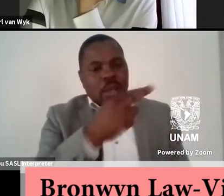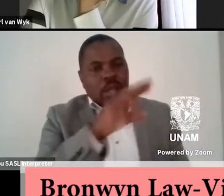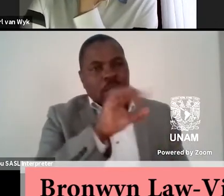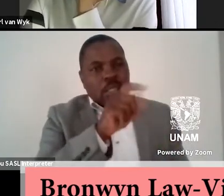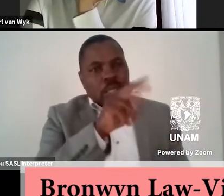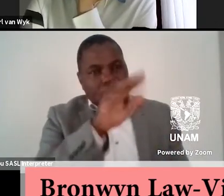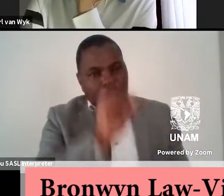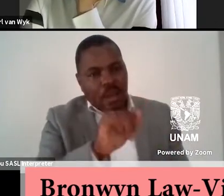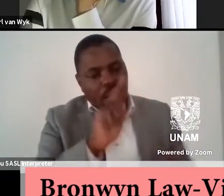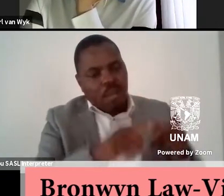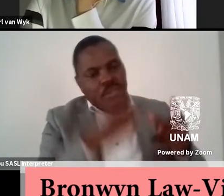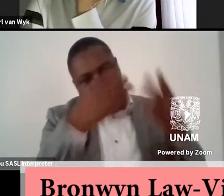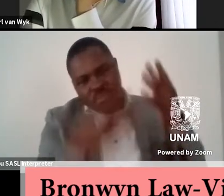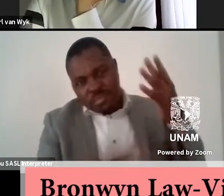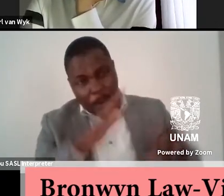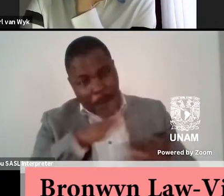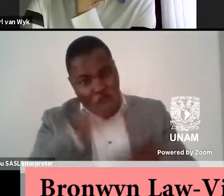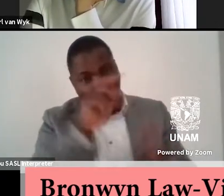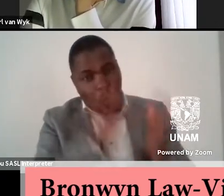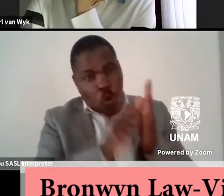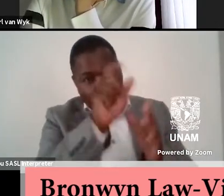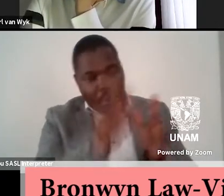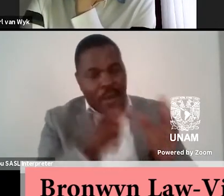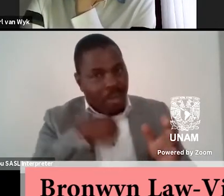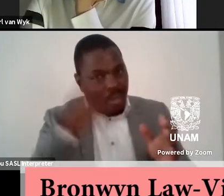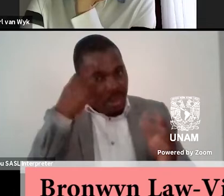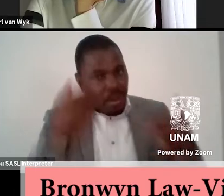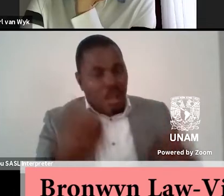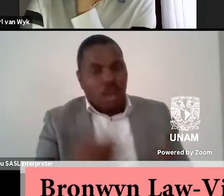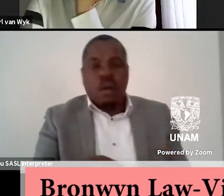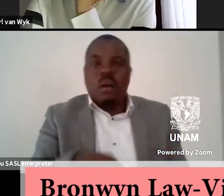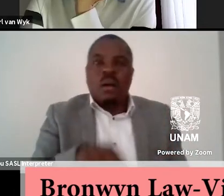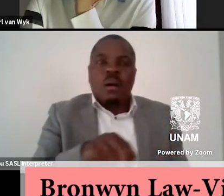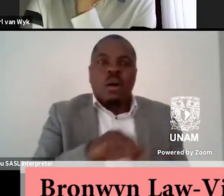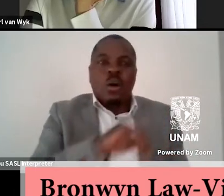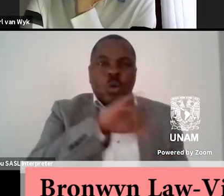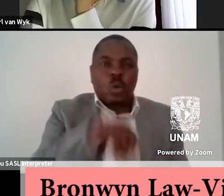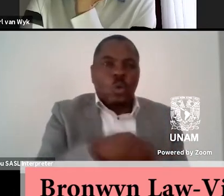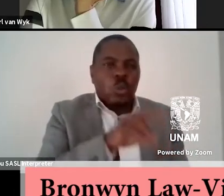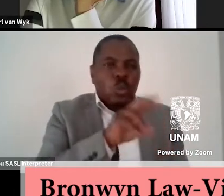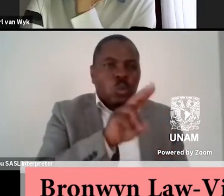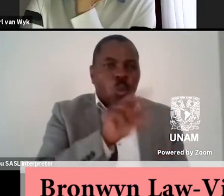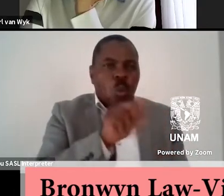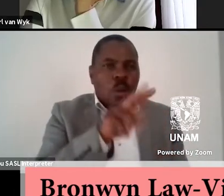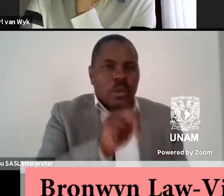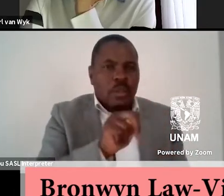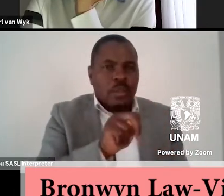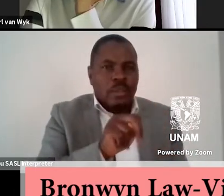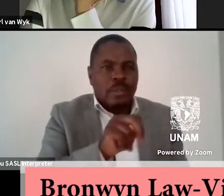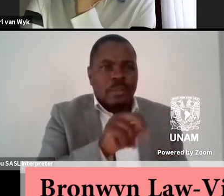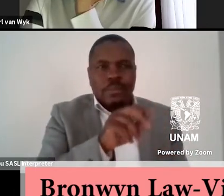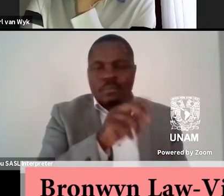many others. I'm thinking particularly now of Juan, Juan Villalobos, who's,